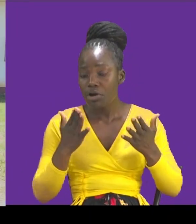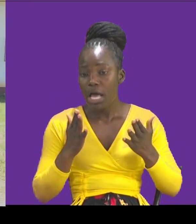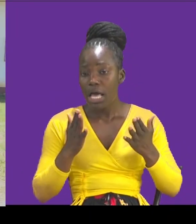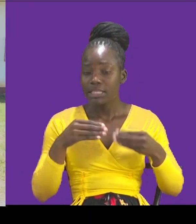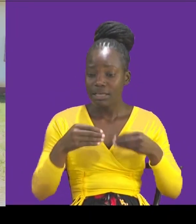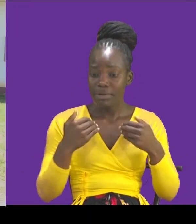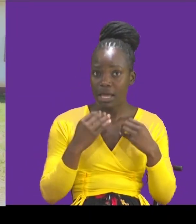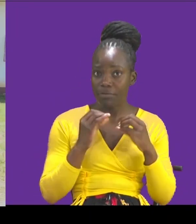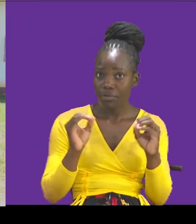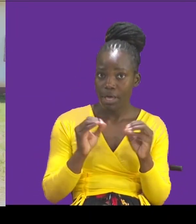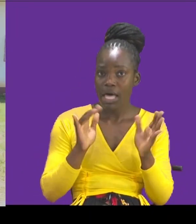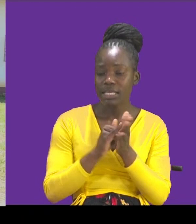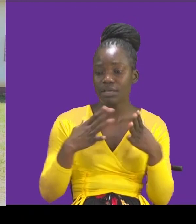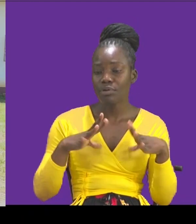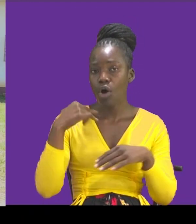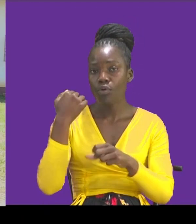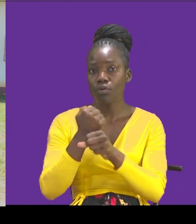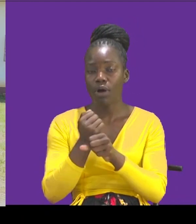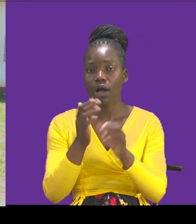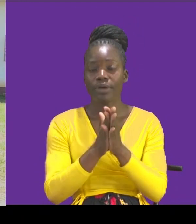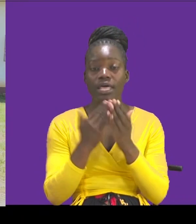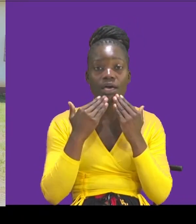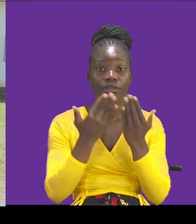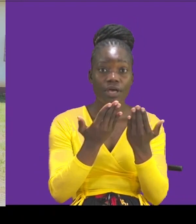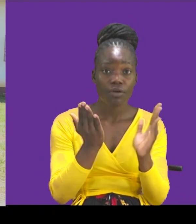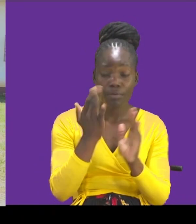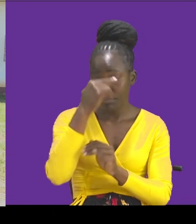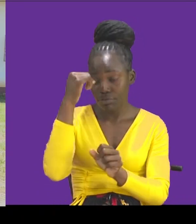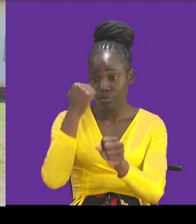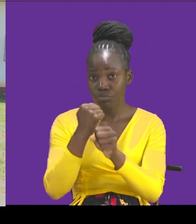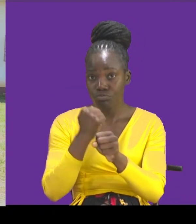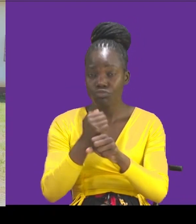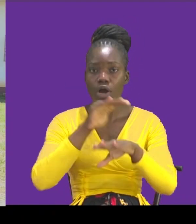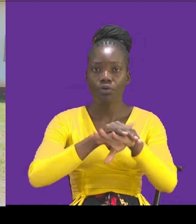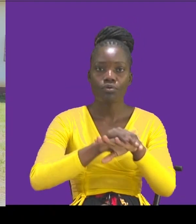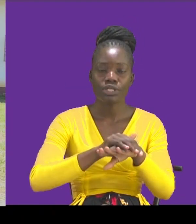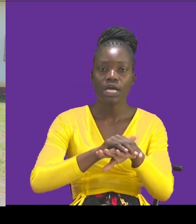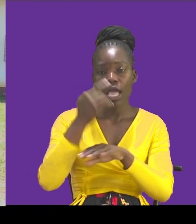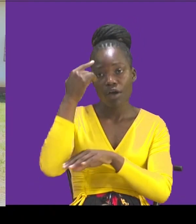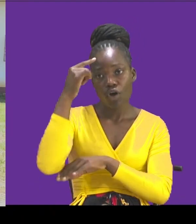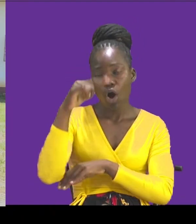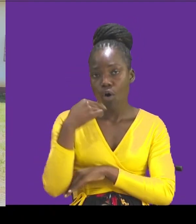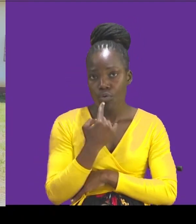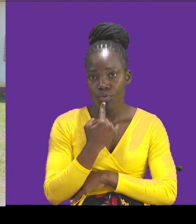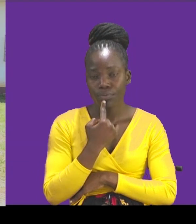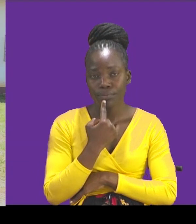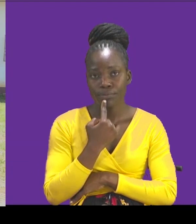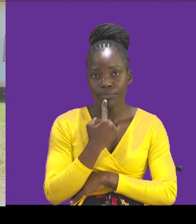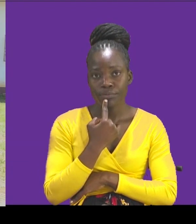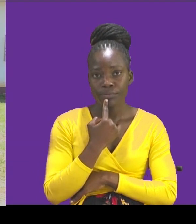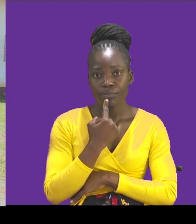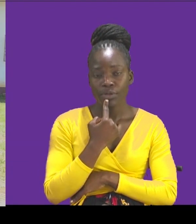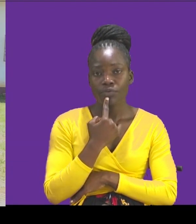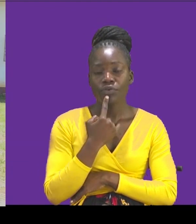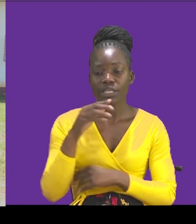those are people that we shall always work with. And we thank you for the good job that you're doing, especially for this specific